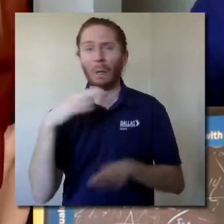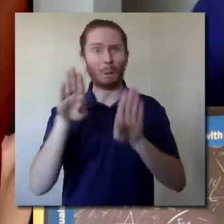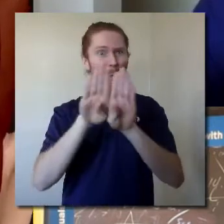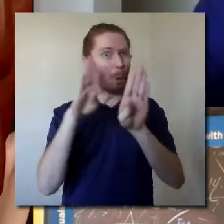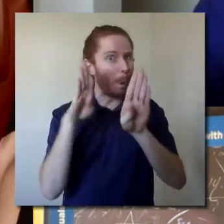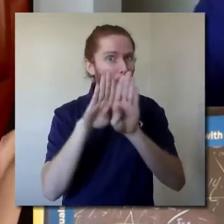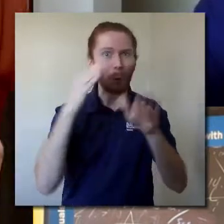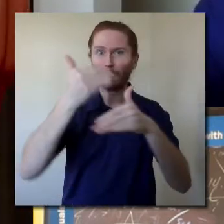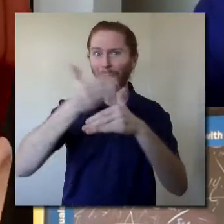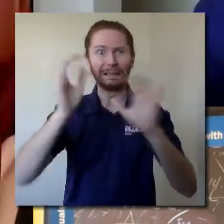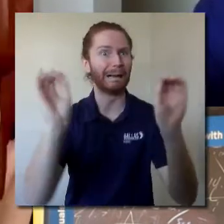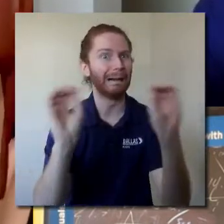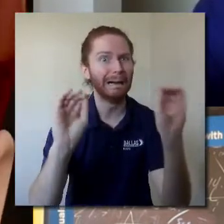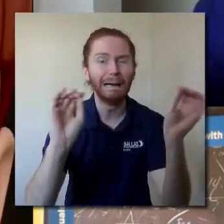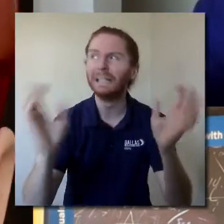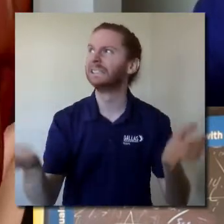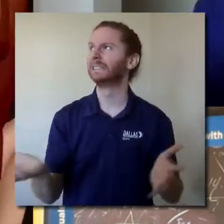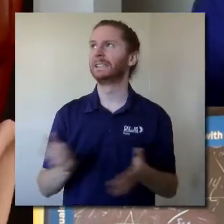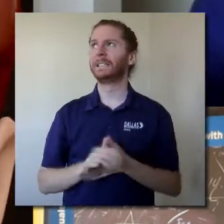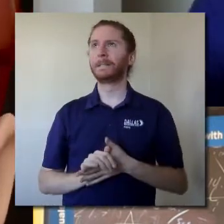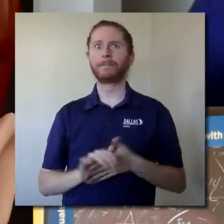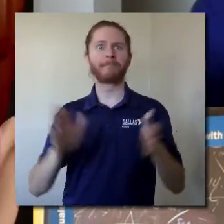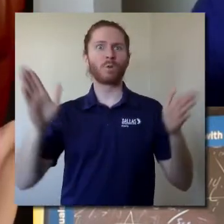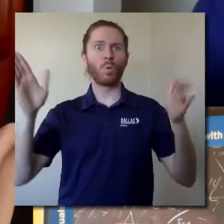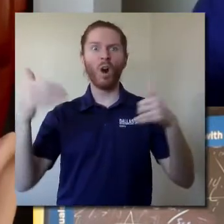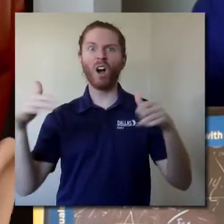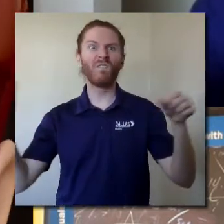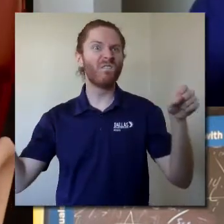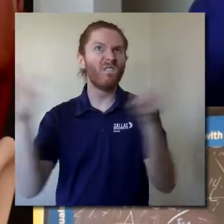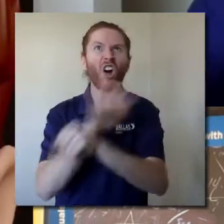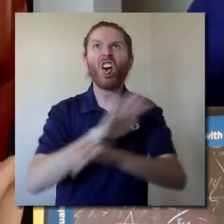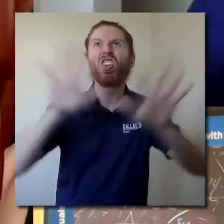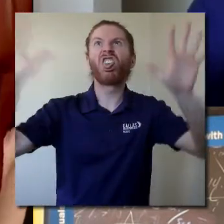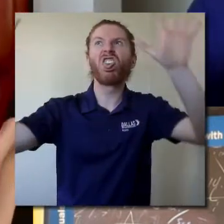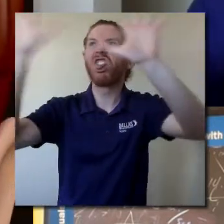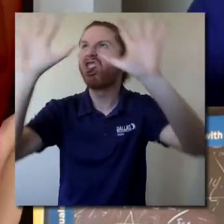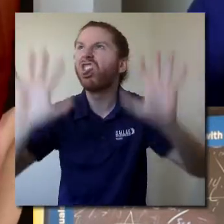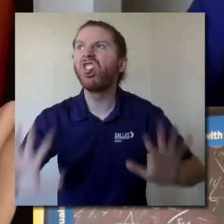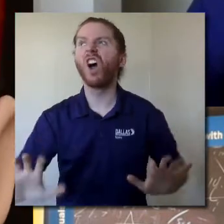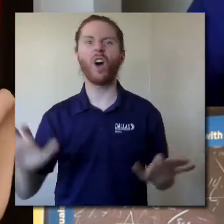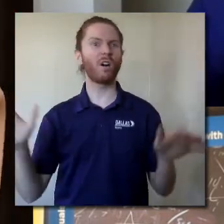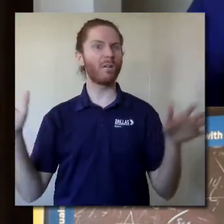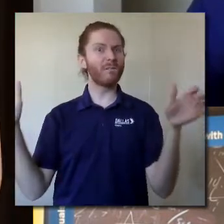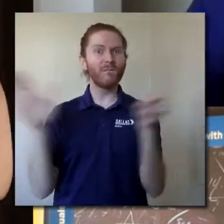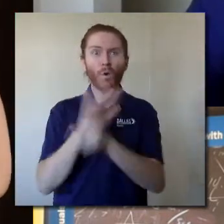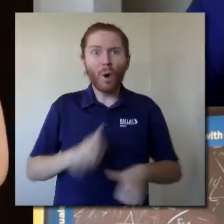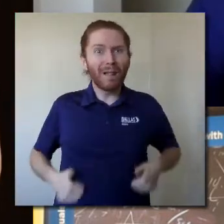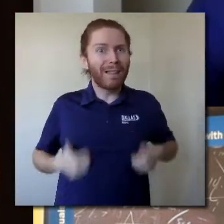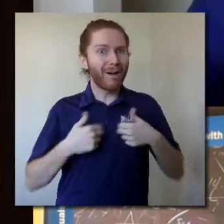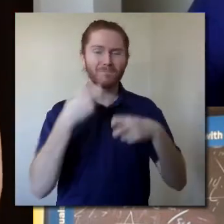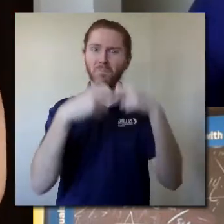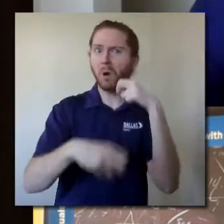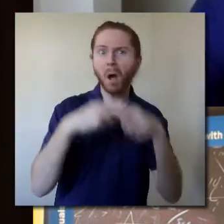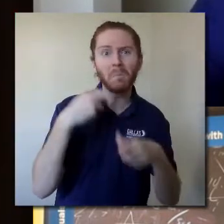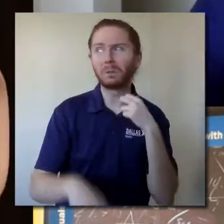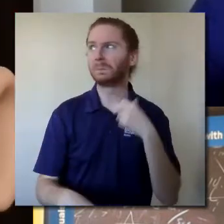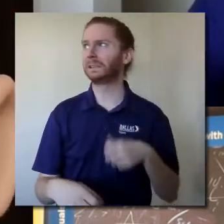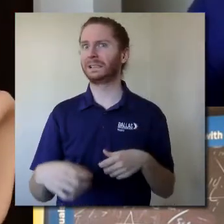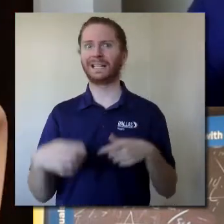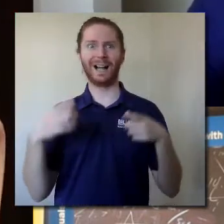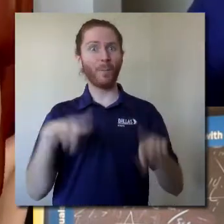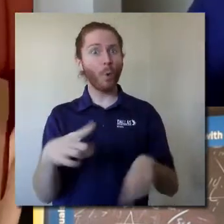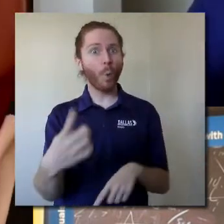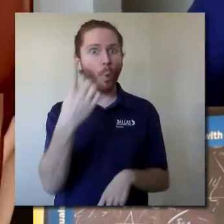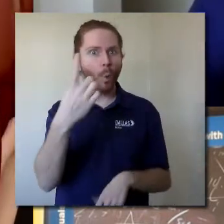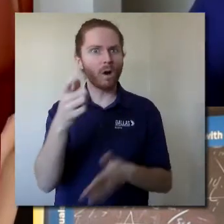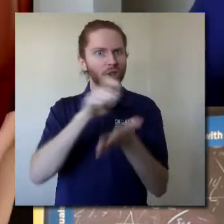lifetime of problems. I have only one piece of chalk. How do I get out? I'm about to give